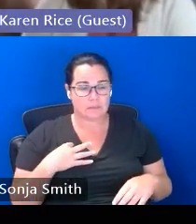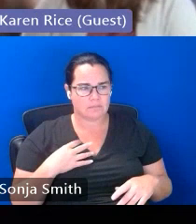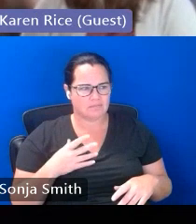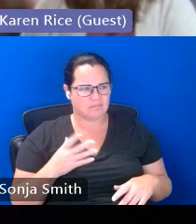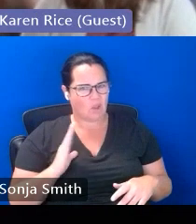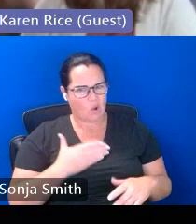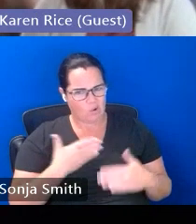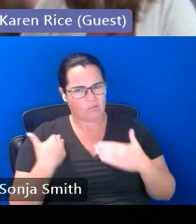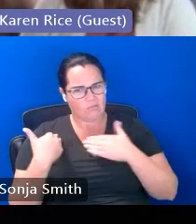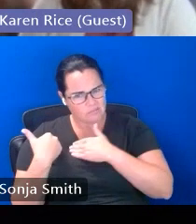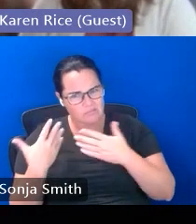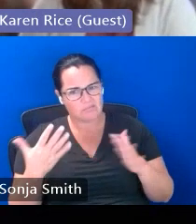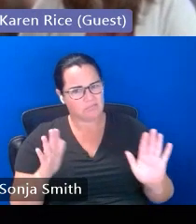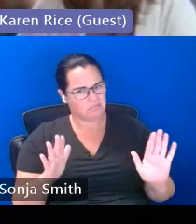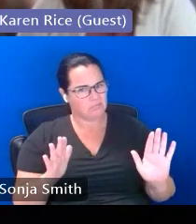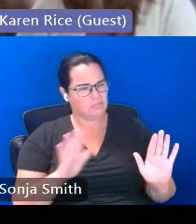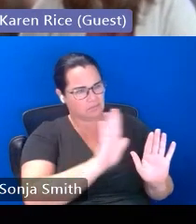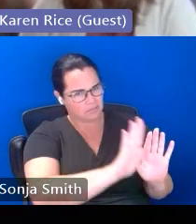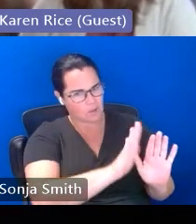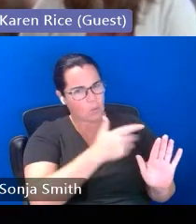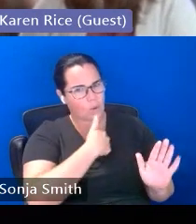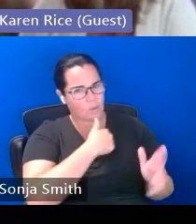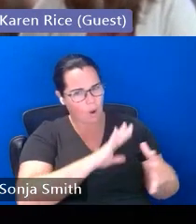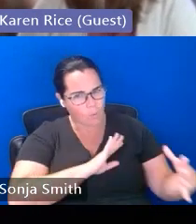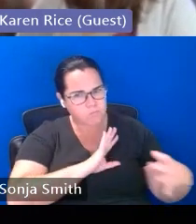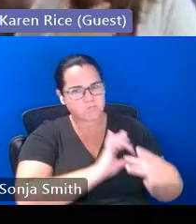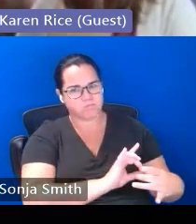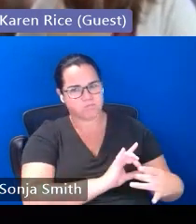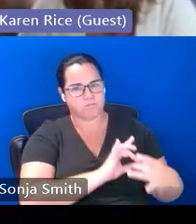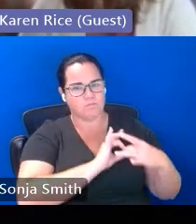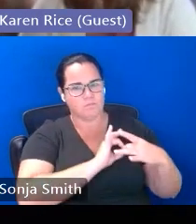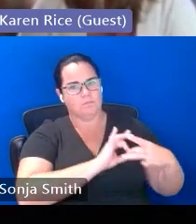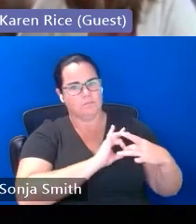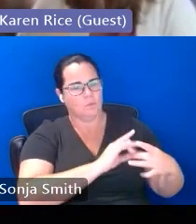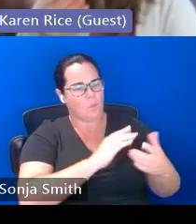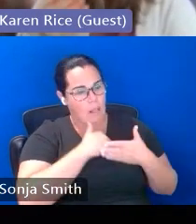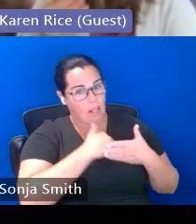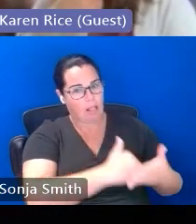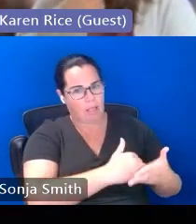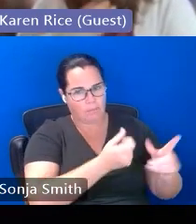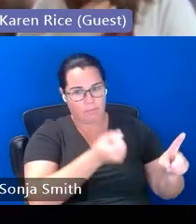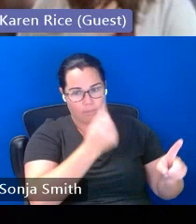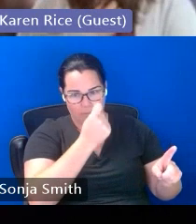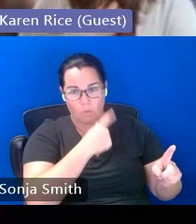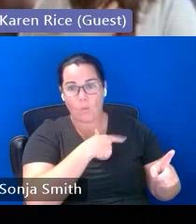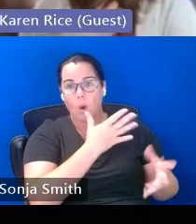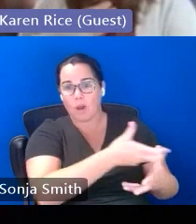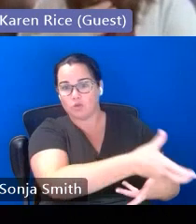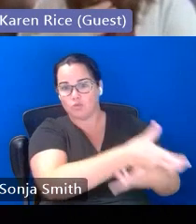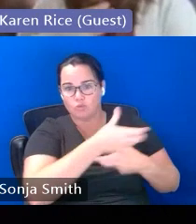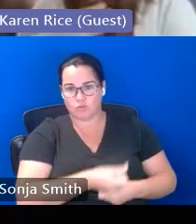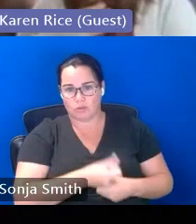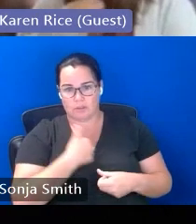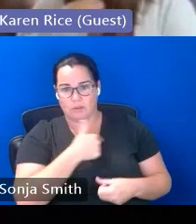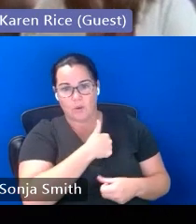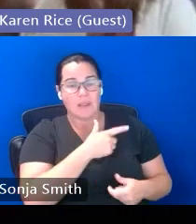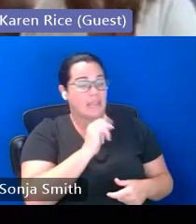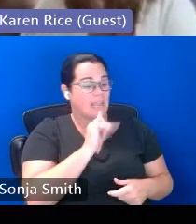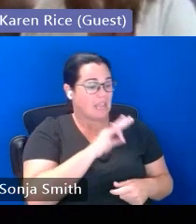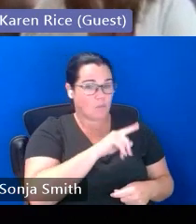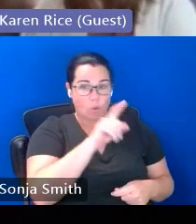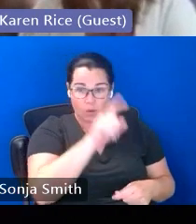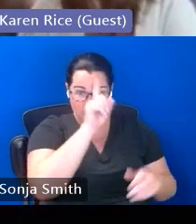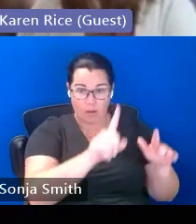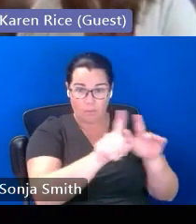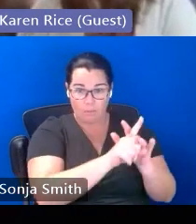we want to connect with them we want to help them understand we want to build that trust we want them to be able to reach out to us to ask their questions